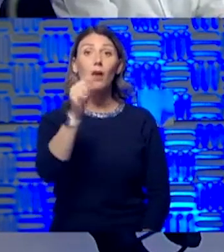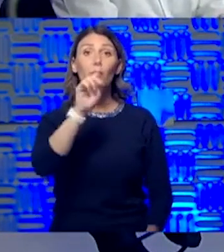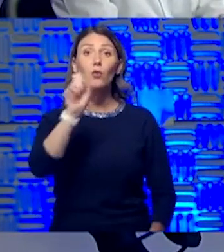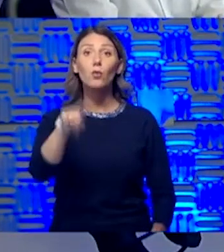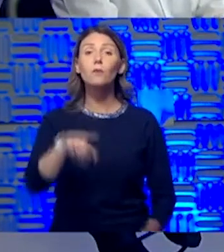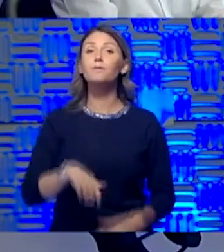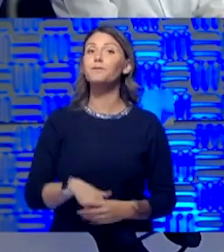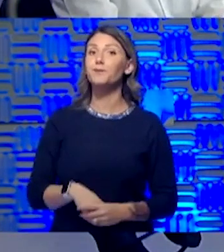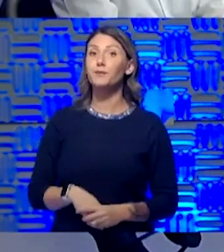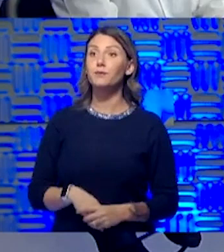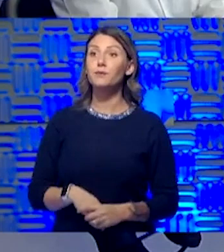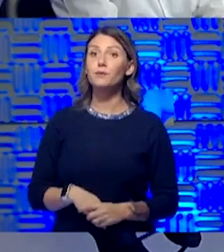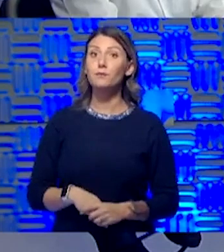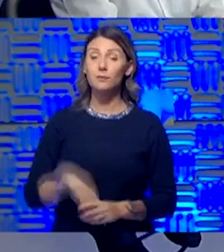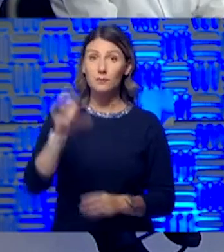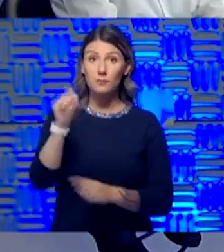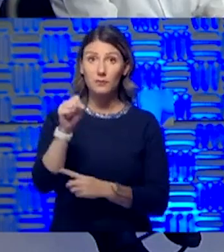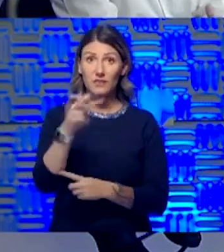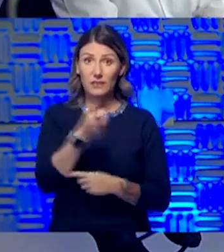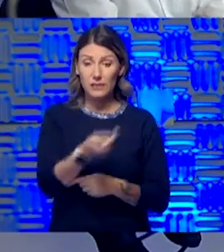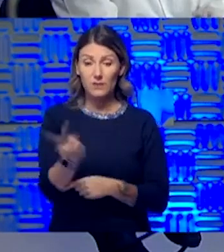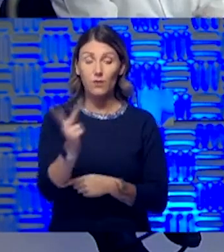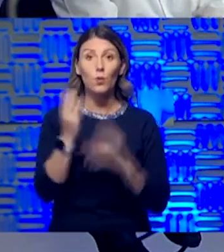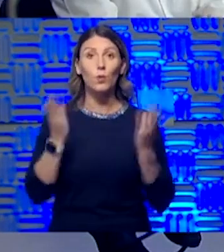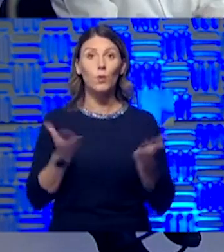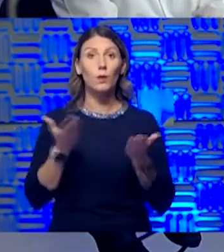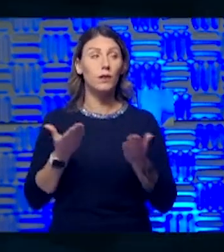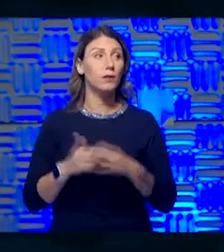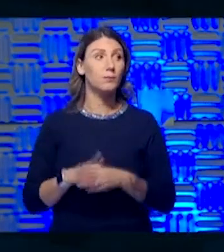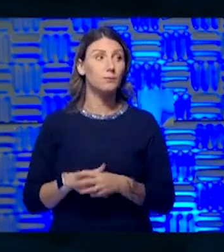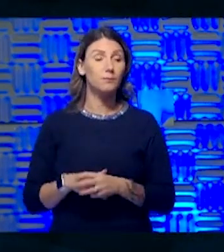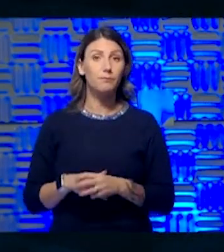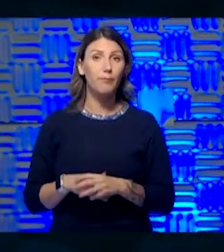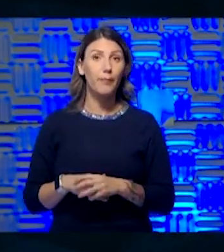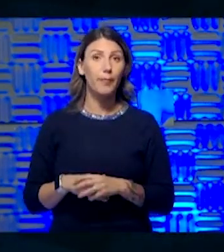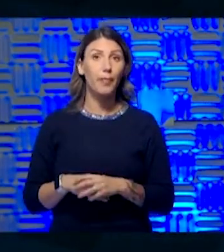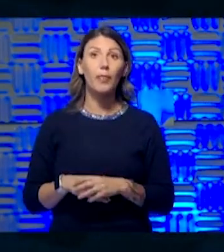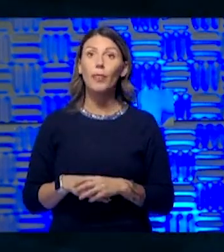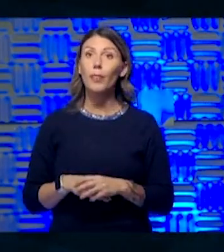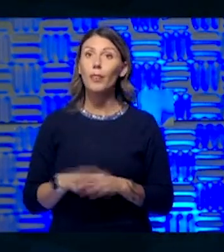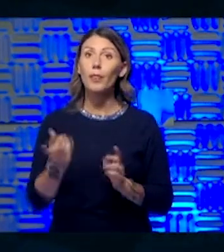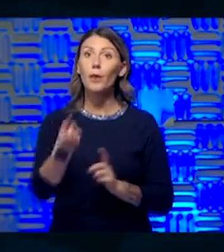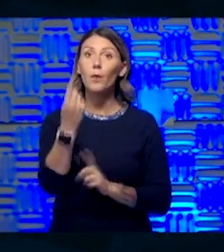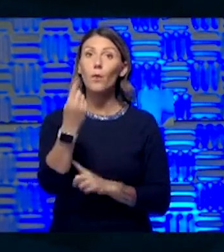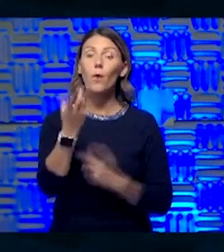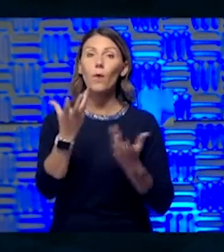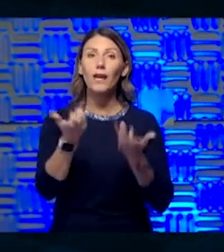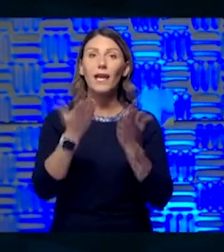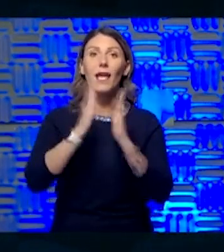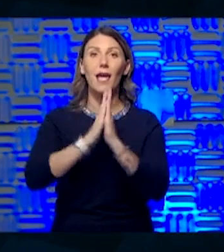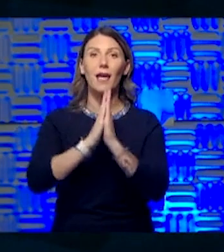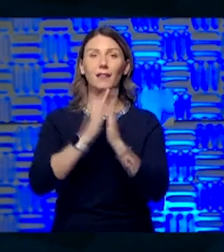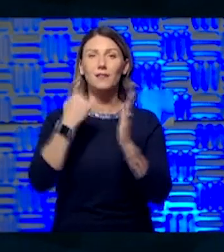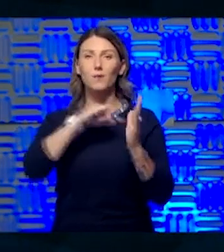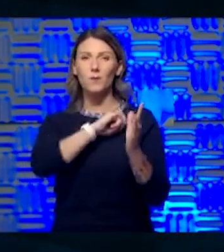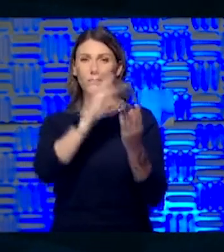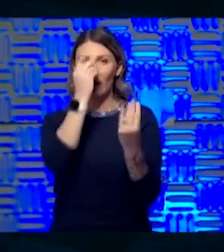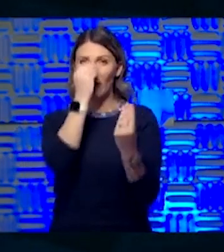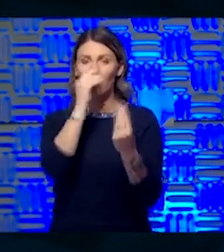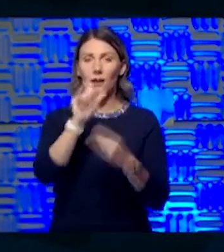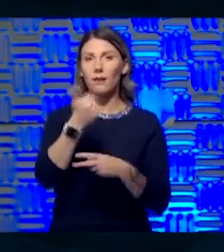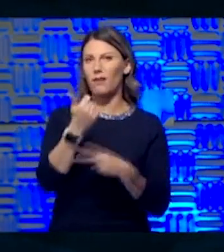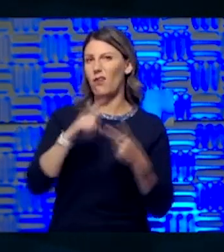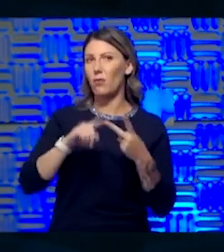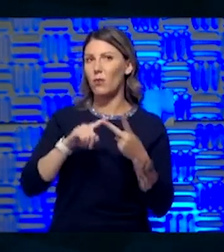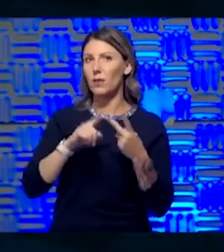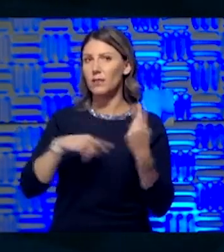Yes, I've got a couple here that one of them I'm going to ask, and we can kind of think about it. And then the other one,